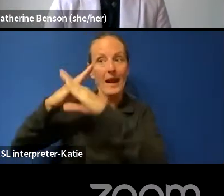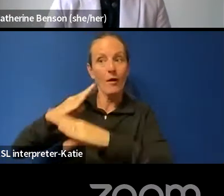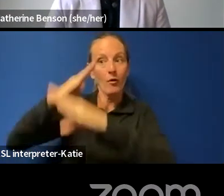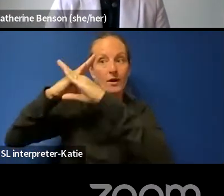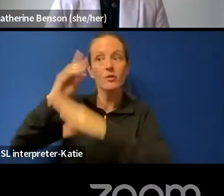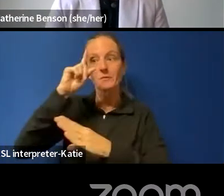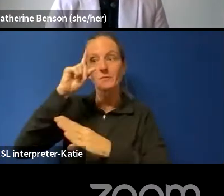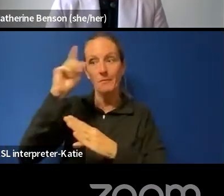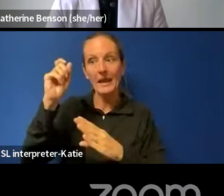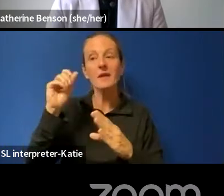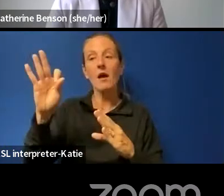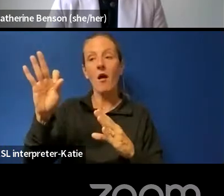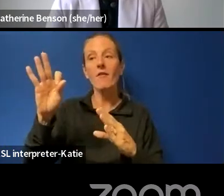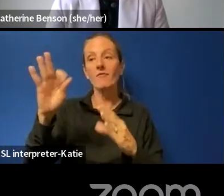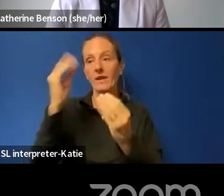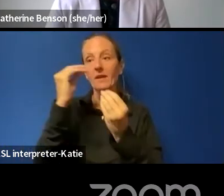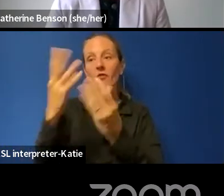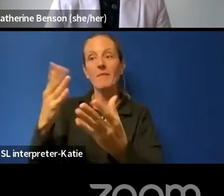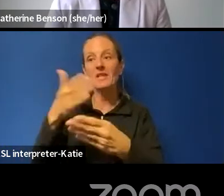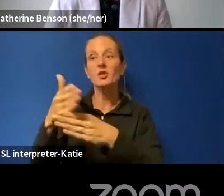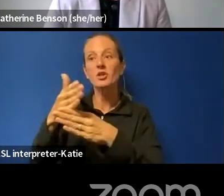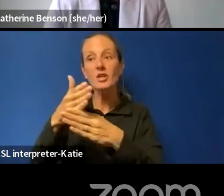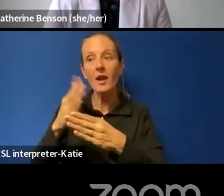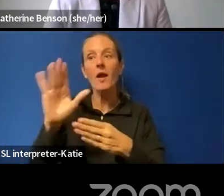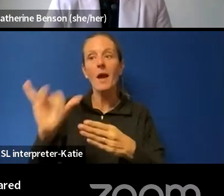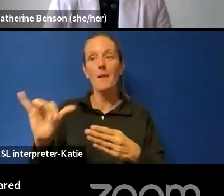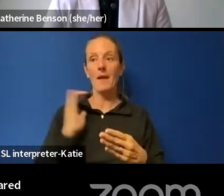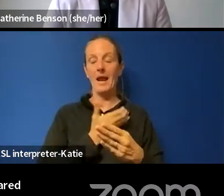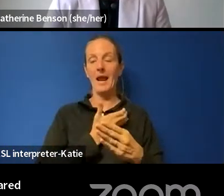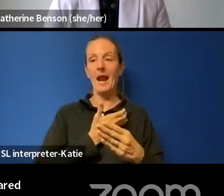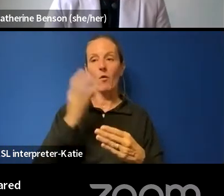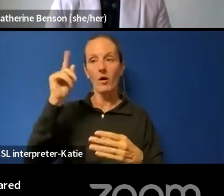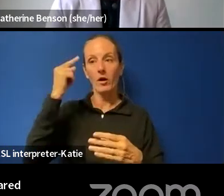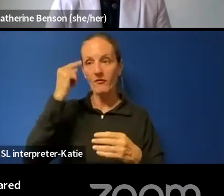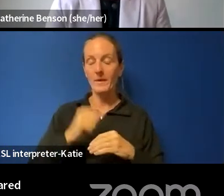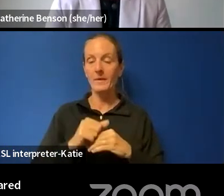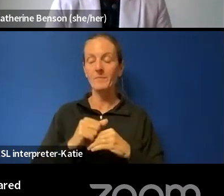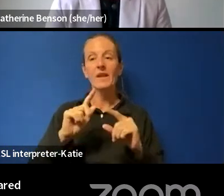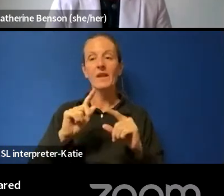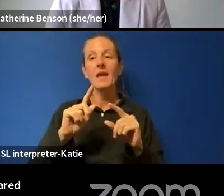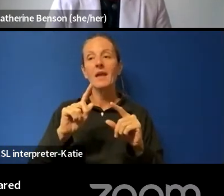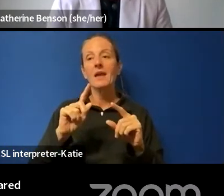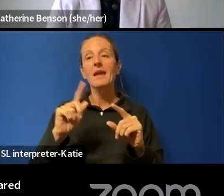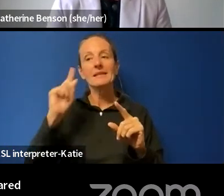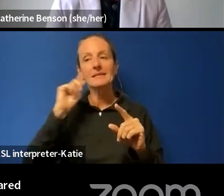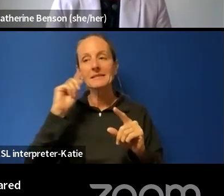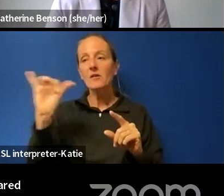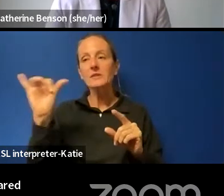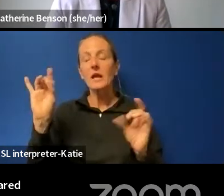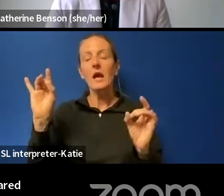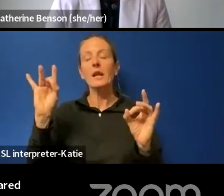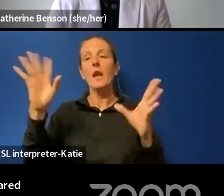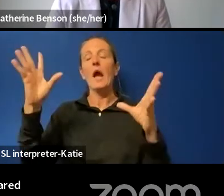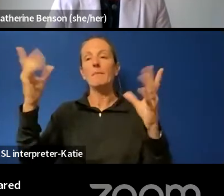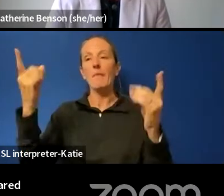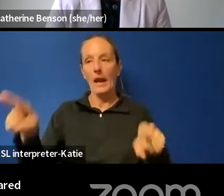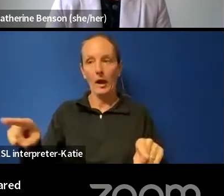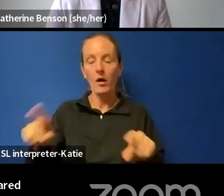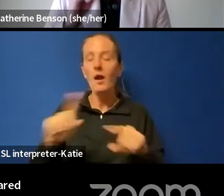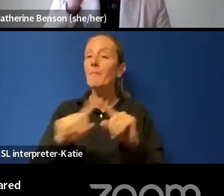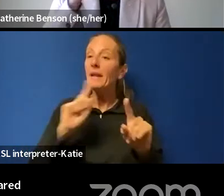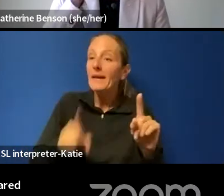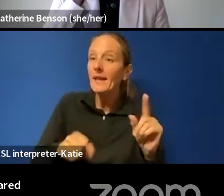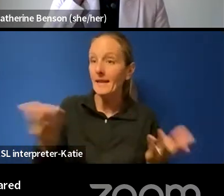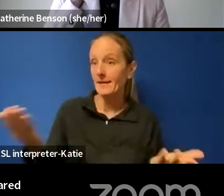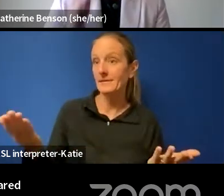our government. So, it sounds like quite a nightmare, and it actually is a real nightmare from the perspective of human rights and